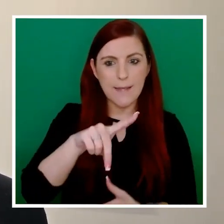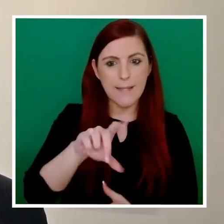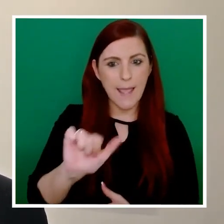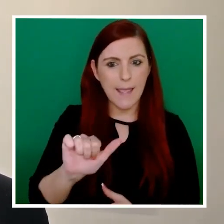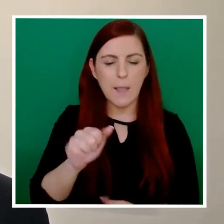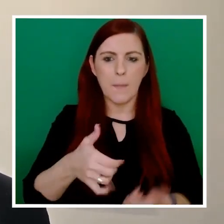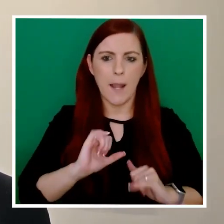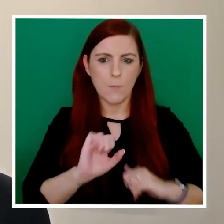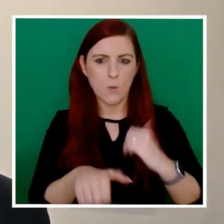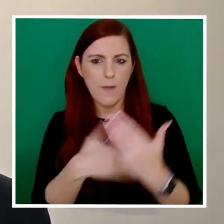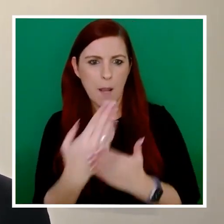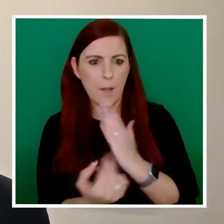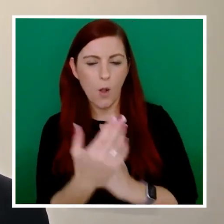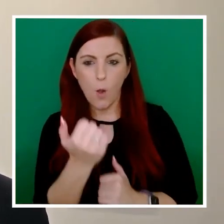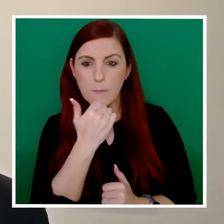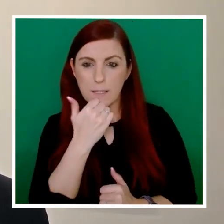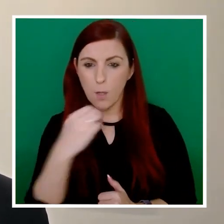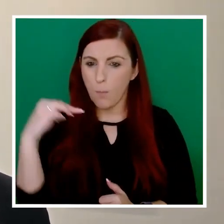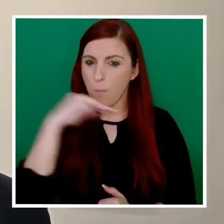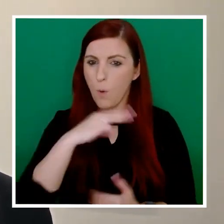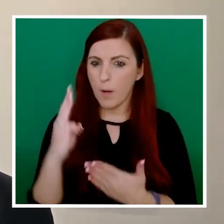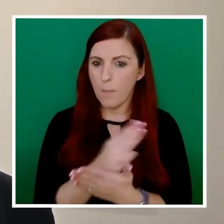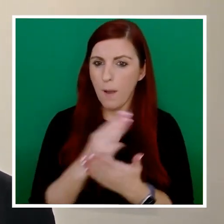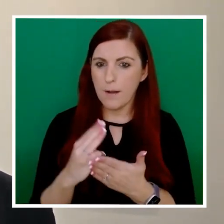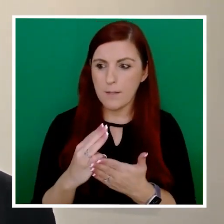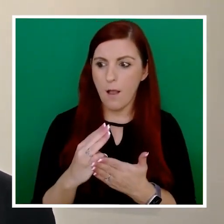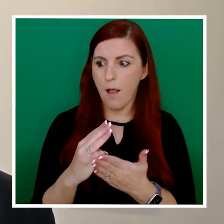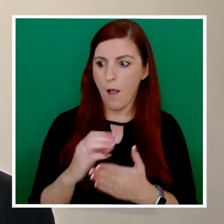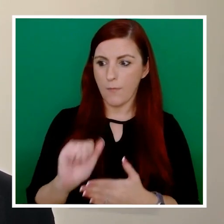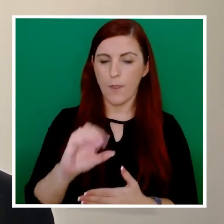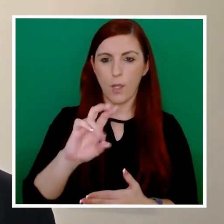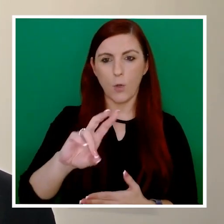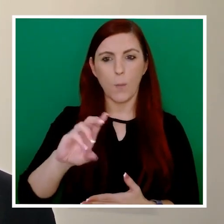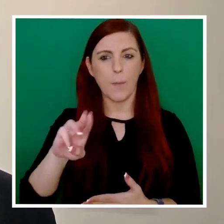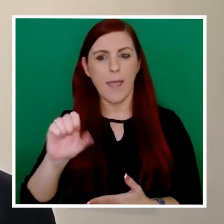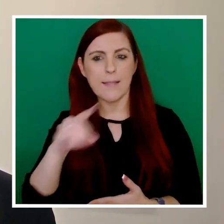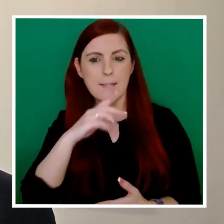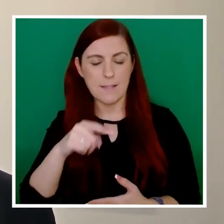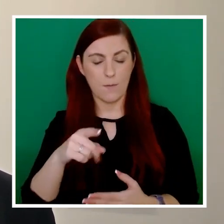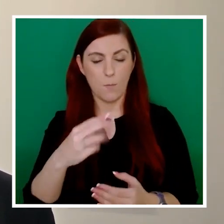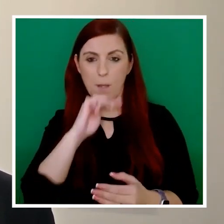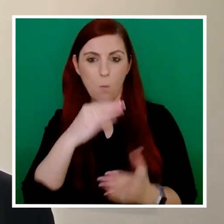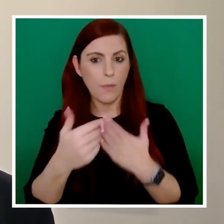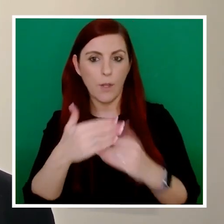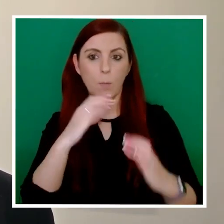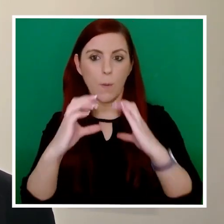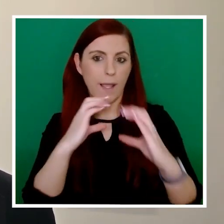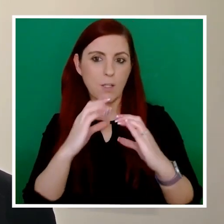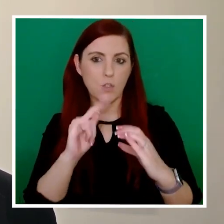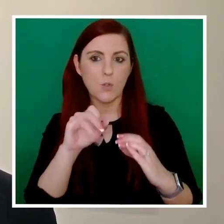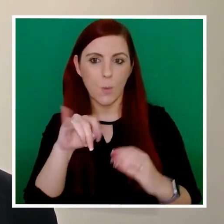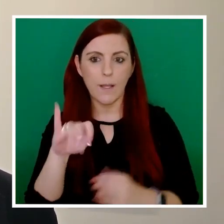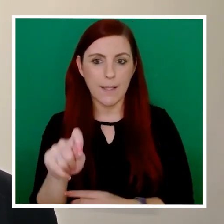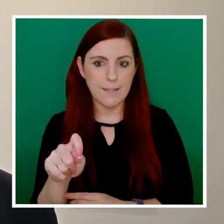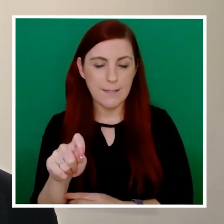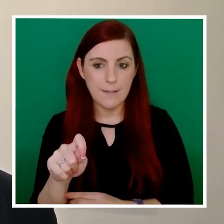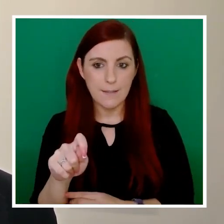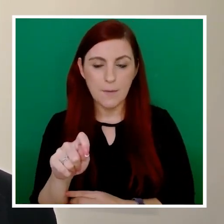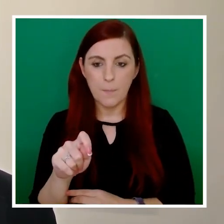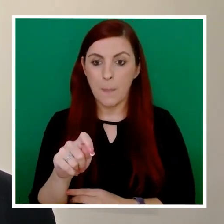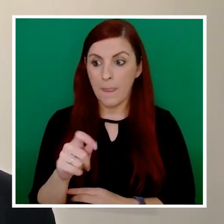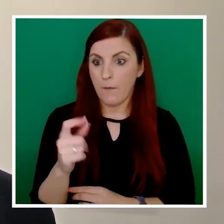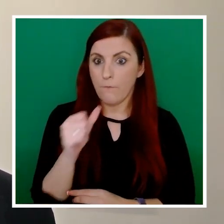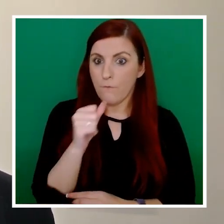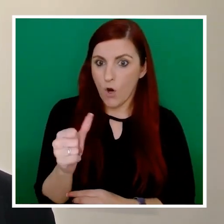developing and updating a very crucial element of the QCS initiative, that's the Communications Toolkit. Well since that toolkit was first